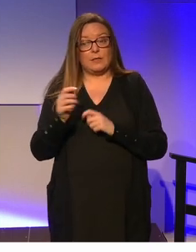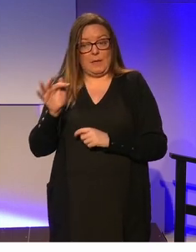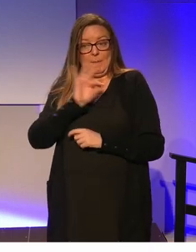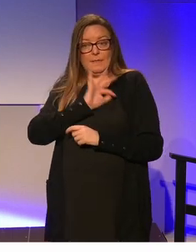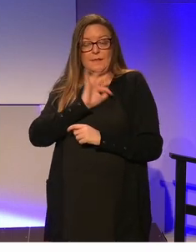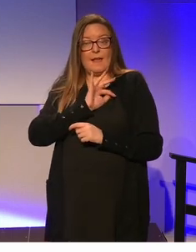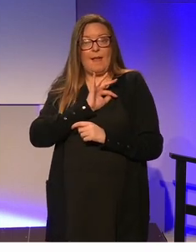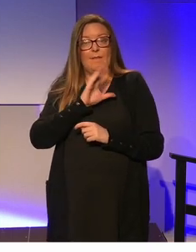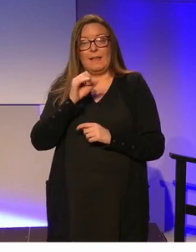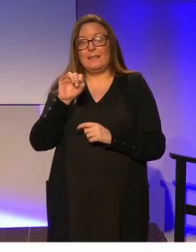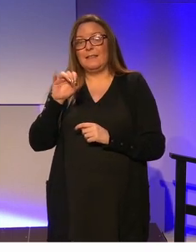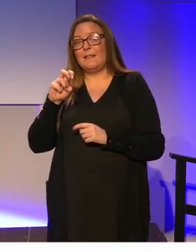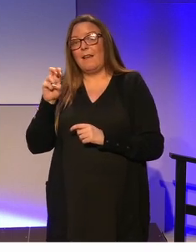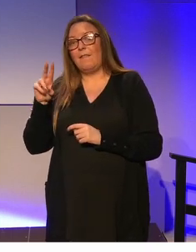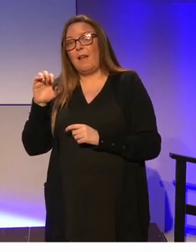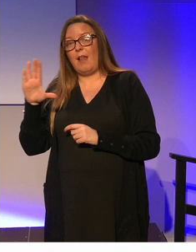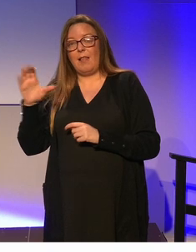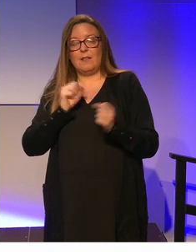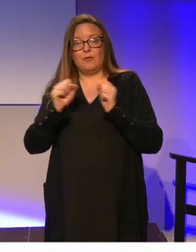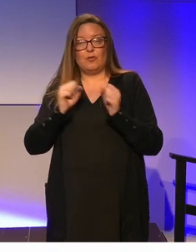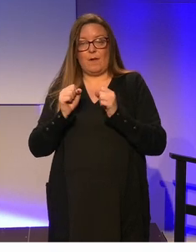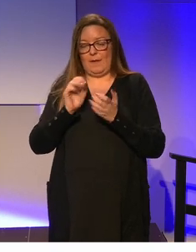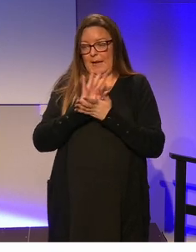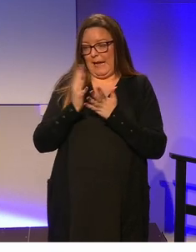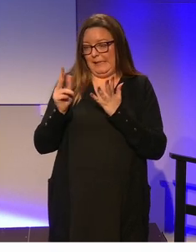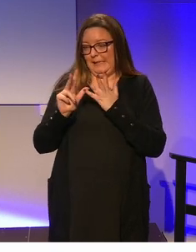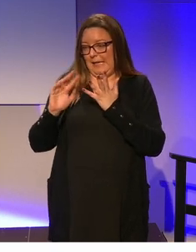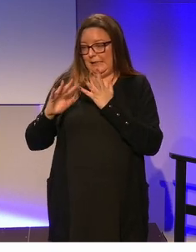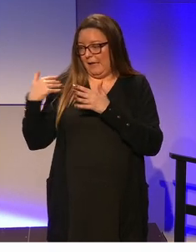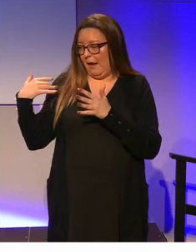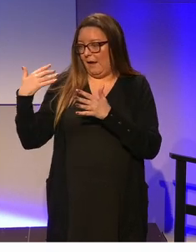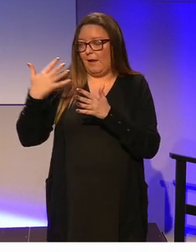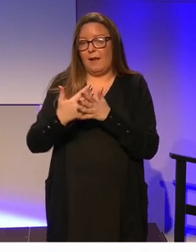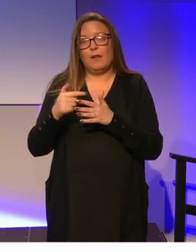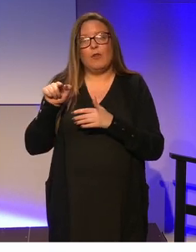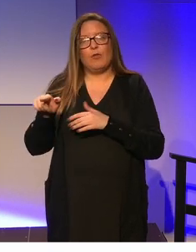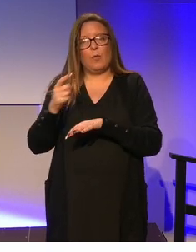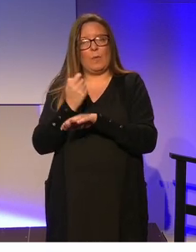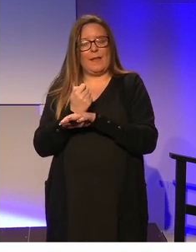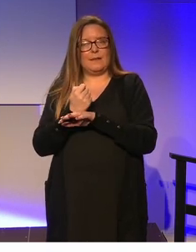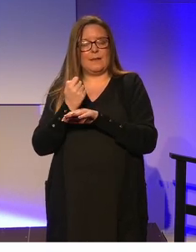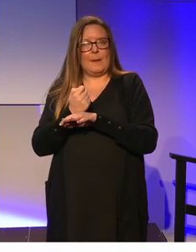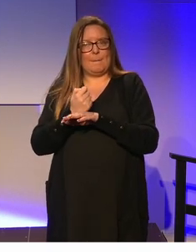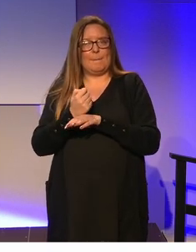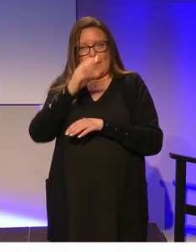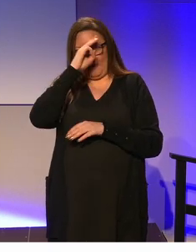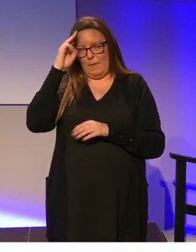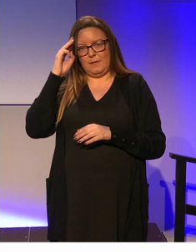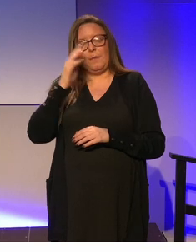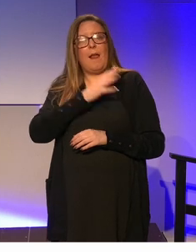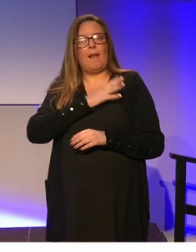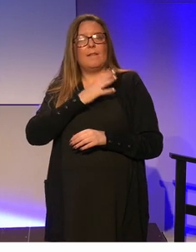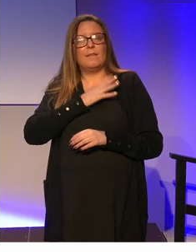in the department of education and skills from 1989 and during that period he was also a principal officer in special education